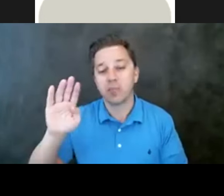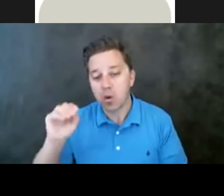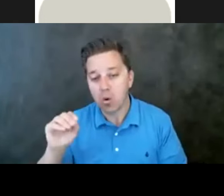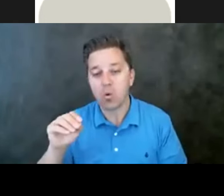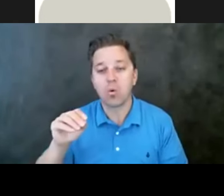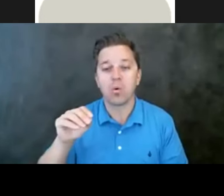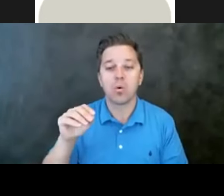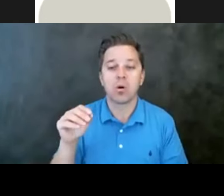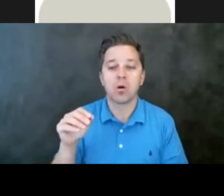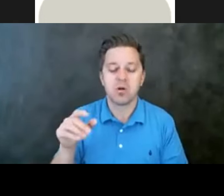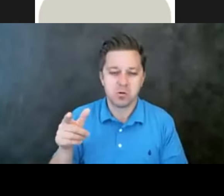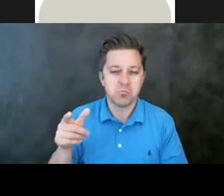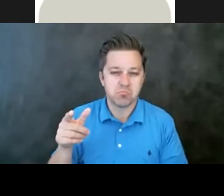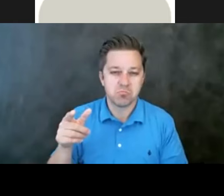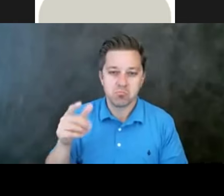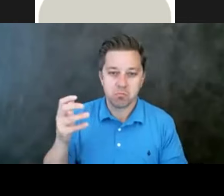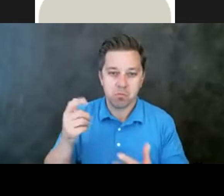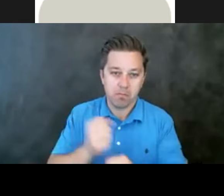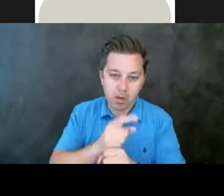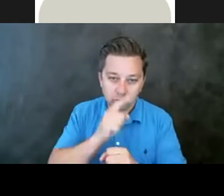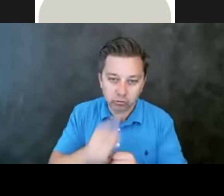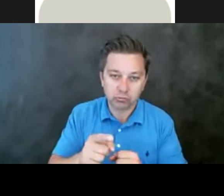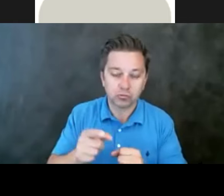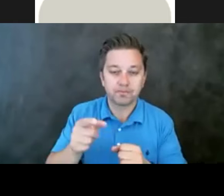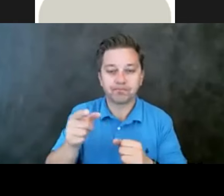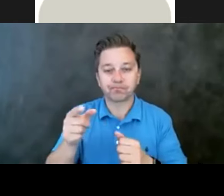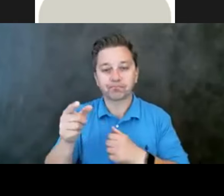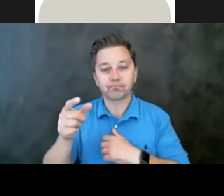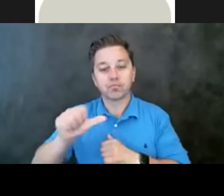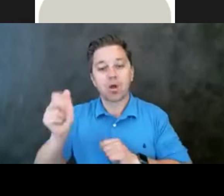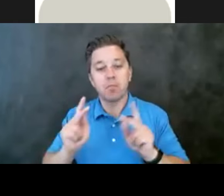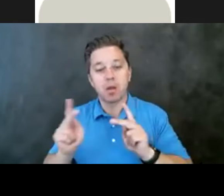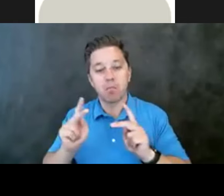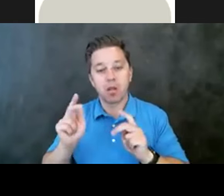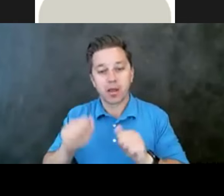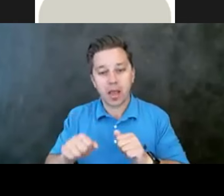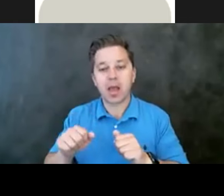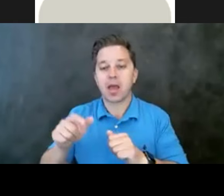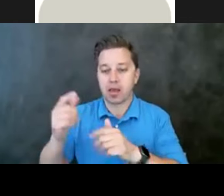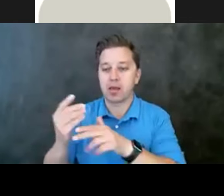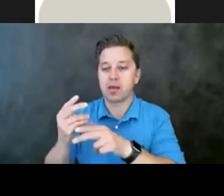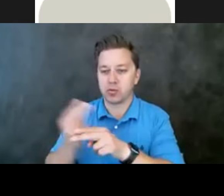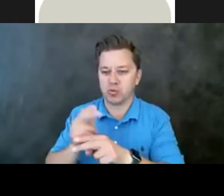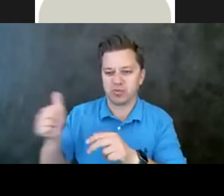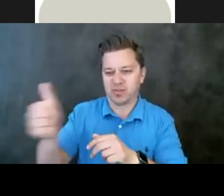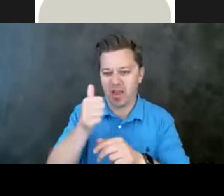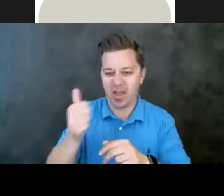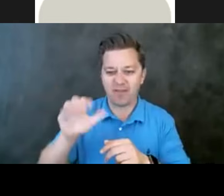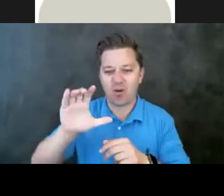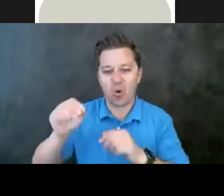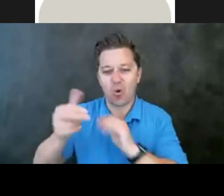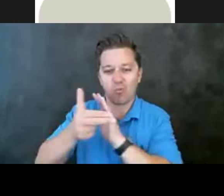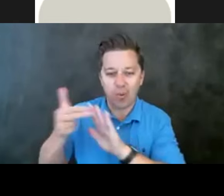So we really want to make it something where, you know, other people can co-brand it, share it on their social medias,